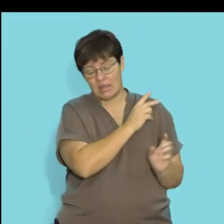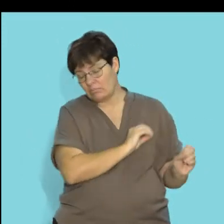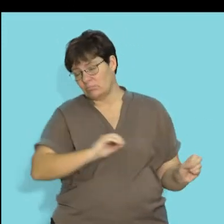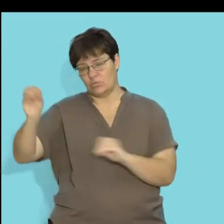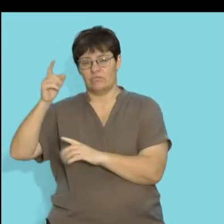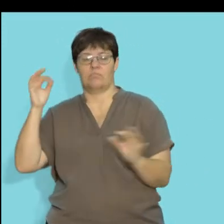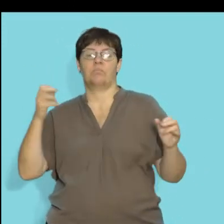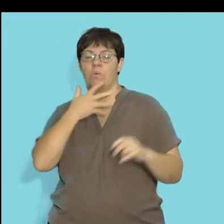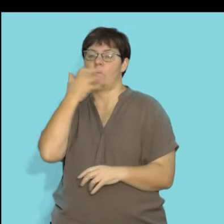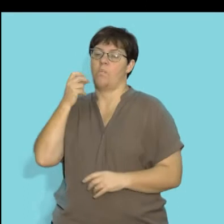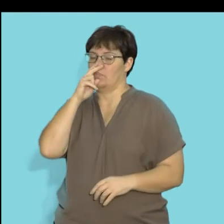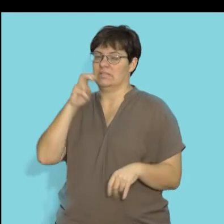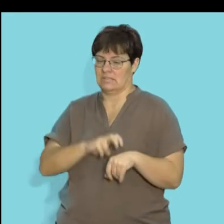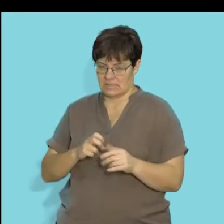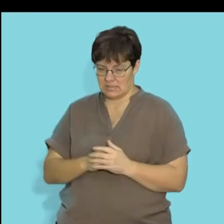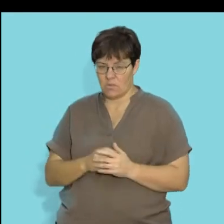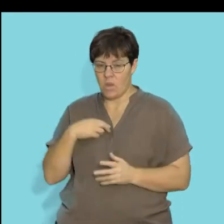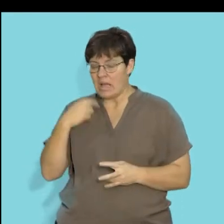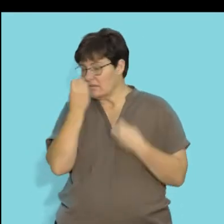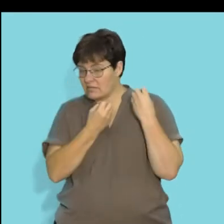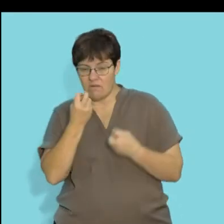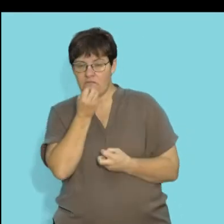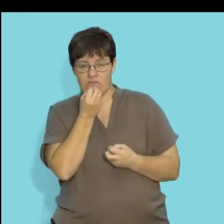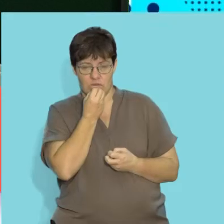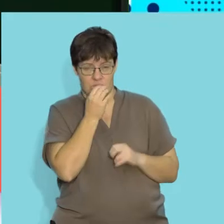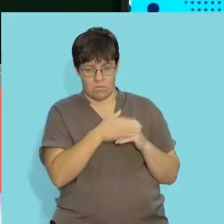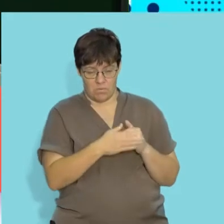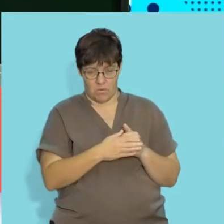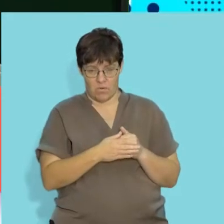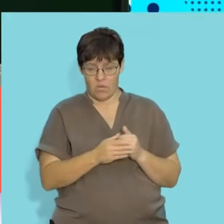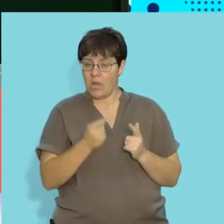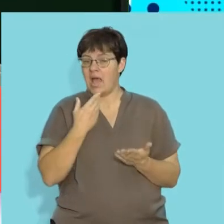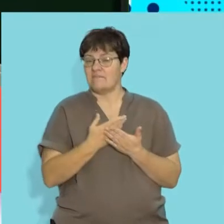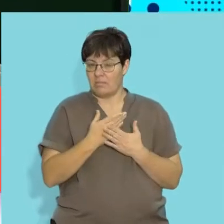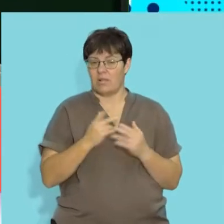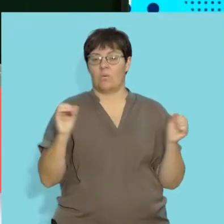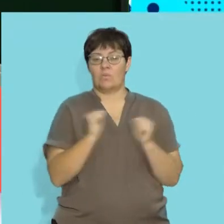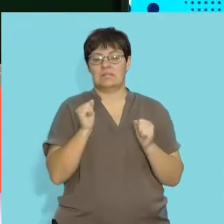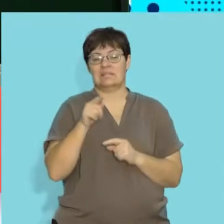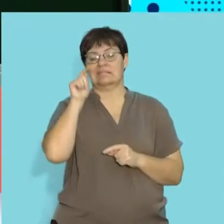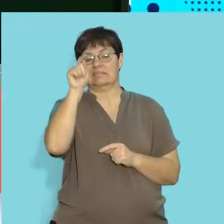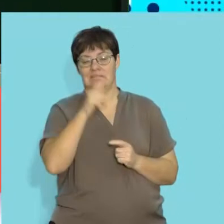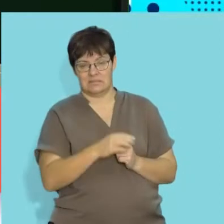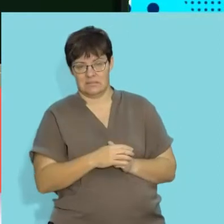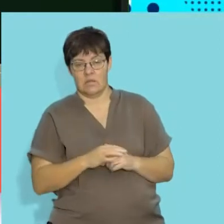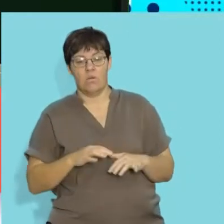to warmer areas. And this is essentially to look for either food that is more available during the winter seasons, or